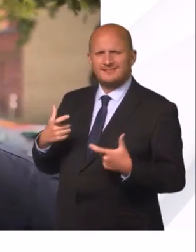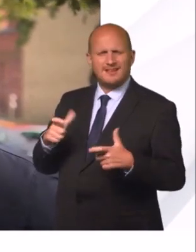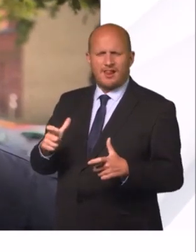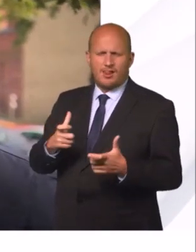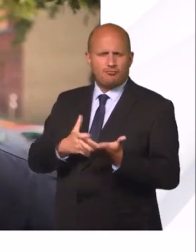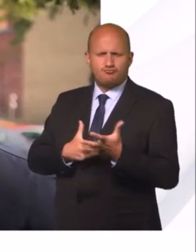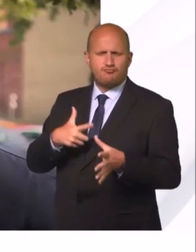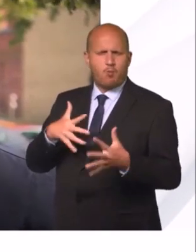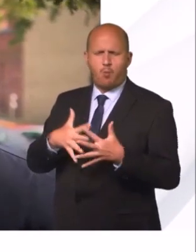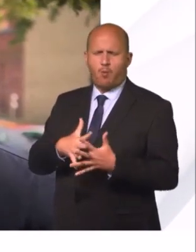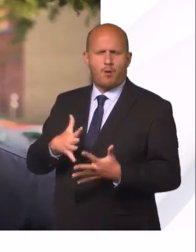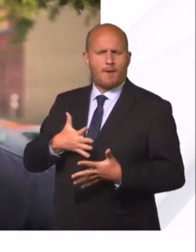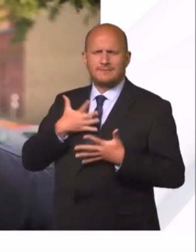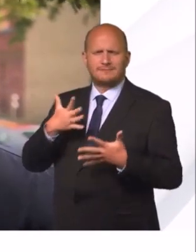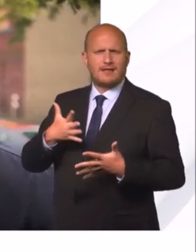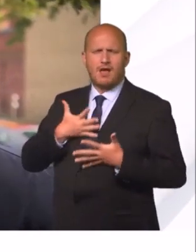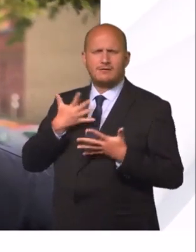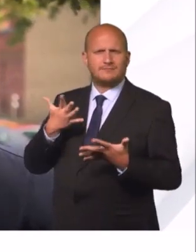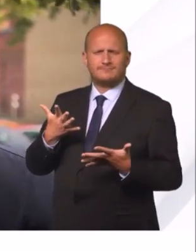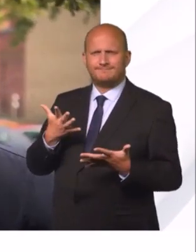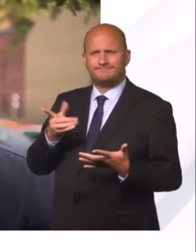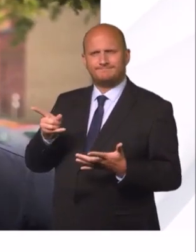He's, um... He'll leave a massive hole.